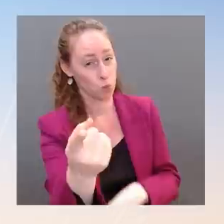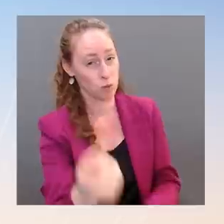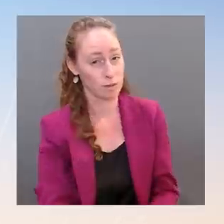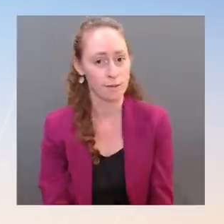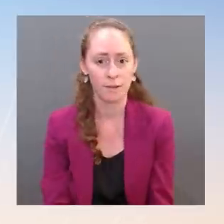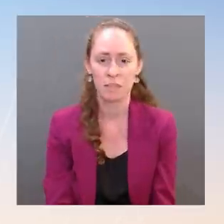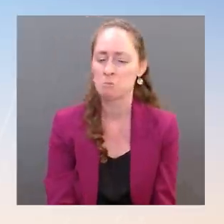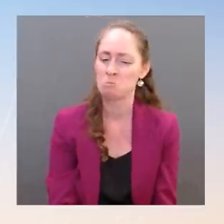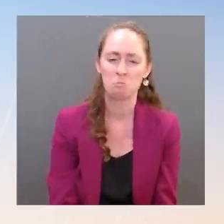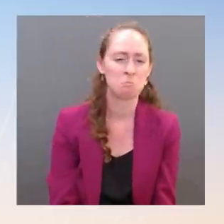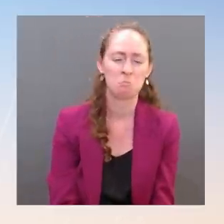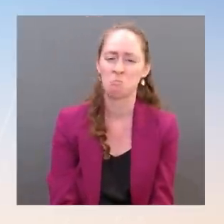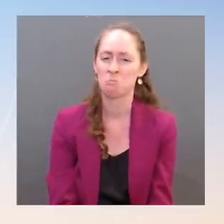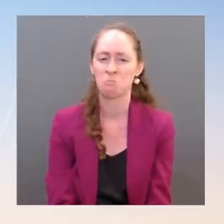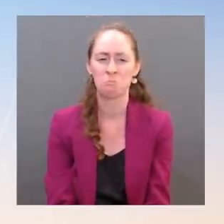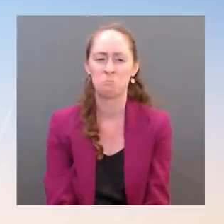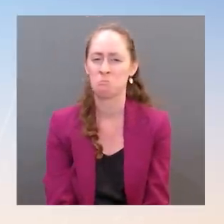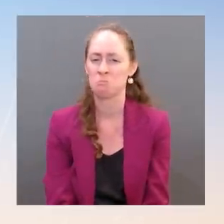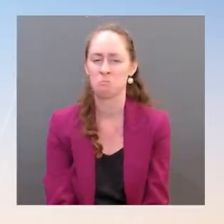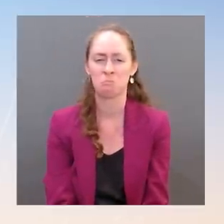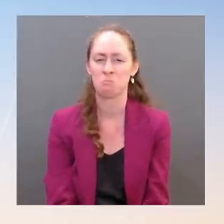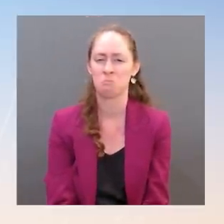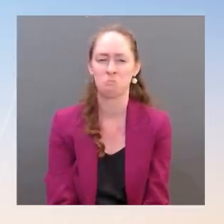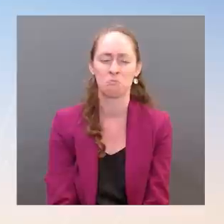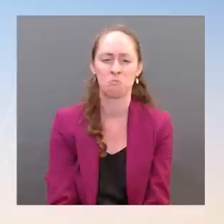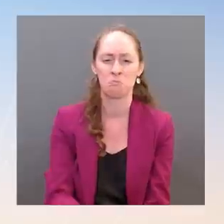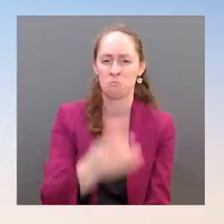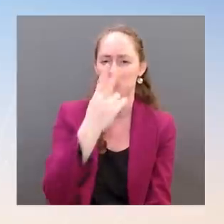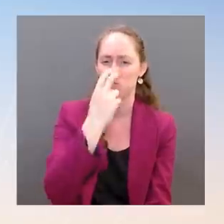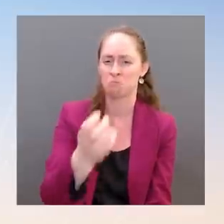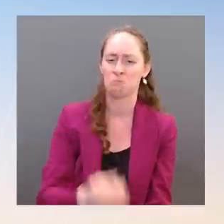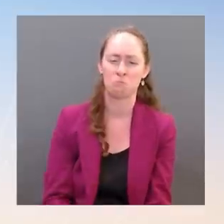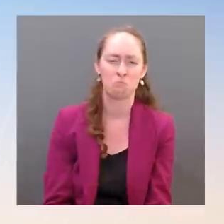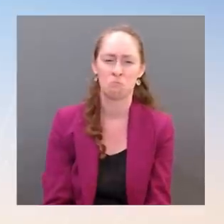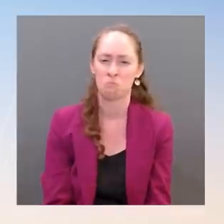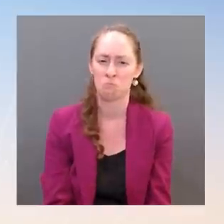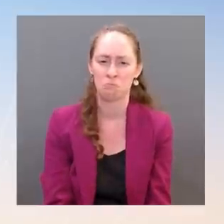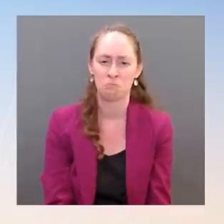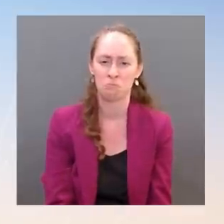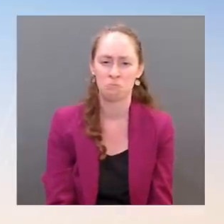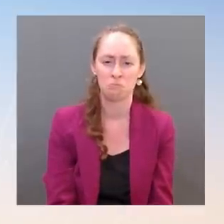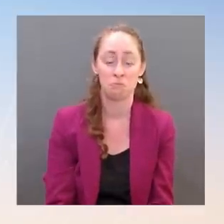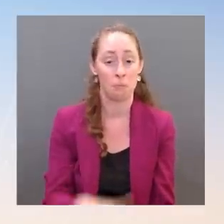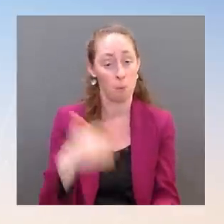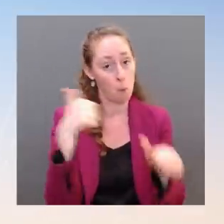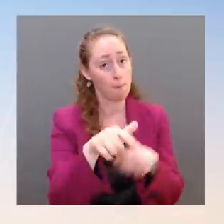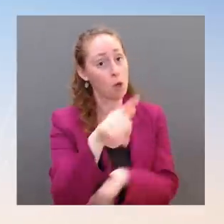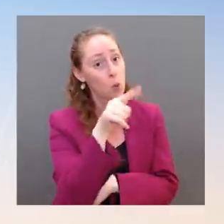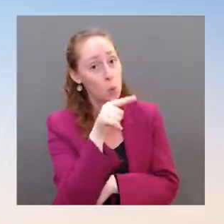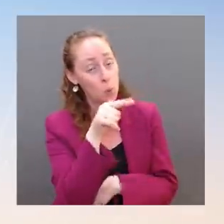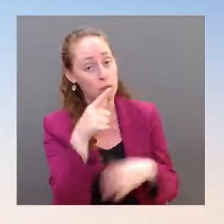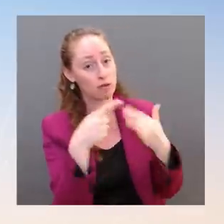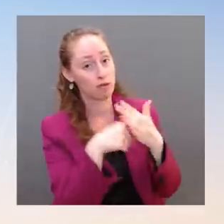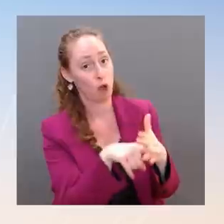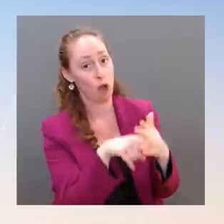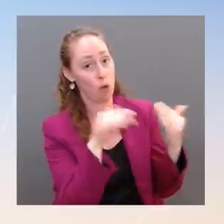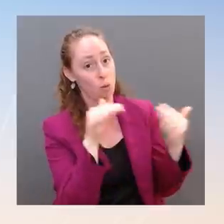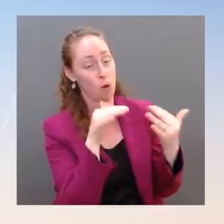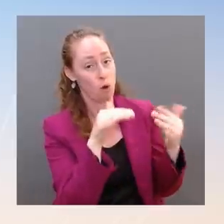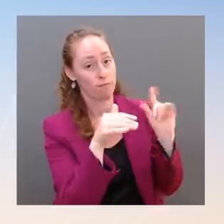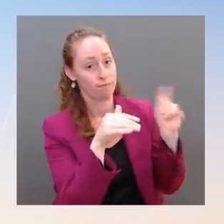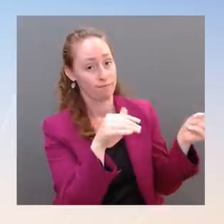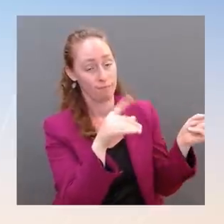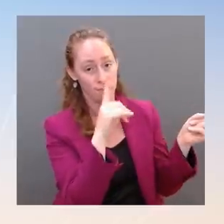things that we have to remember, this is a war that Putin started. This is a war — his aggression, his violent, very violent